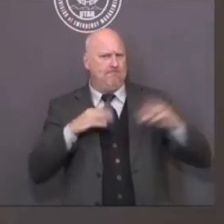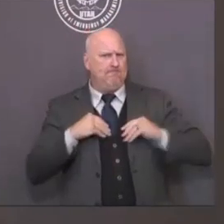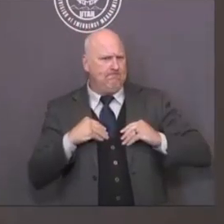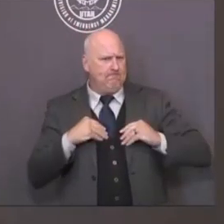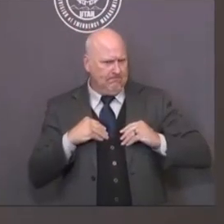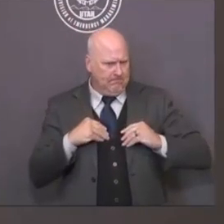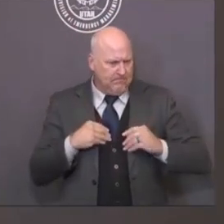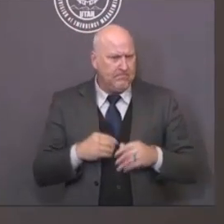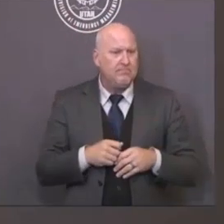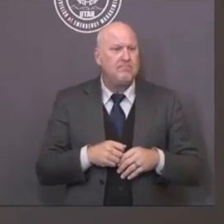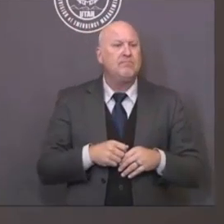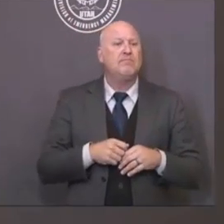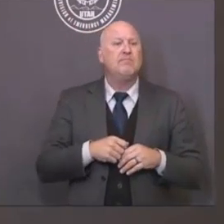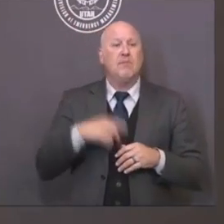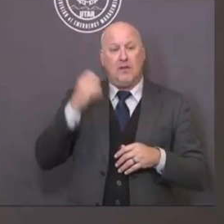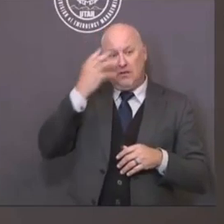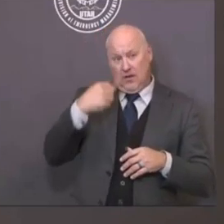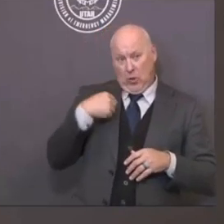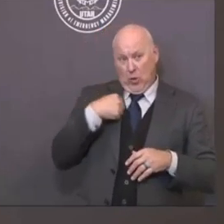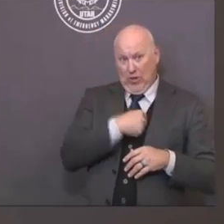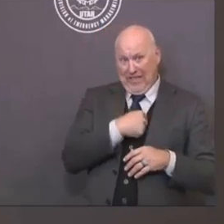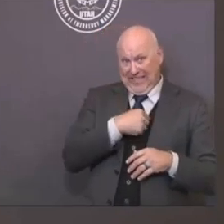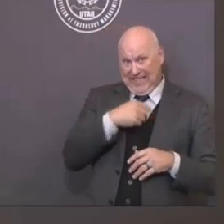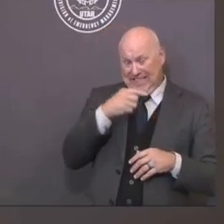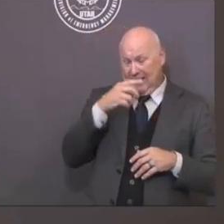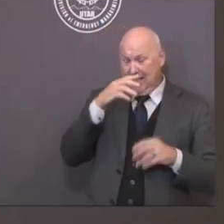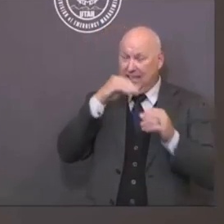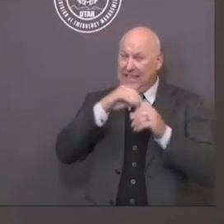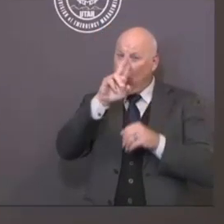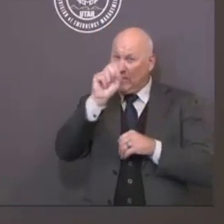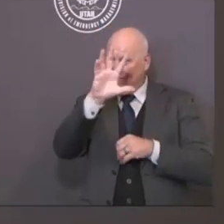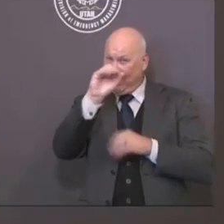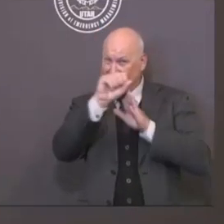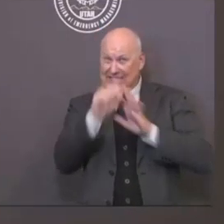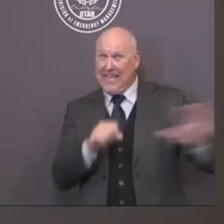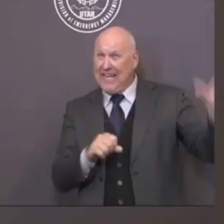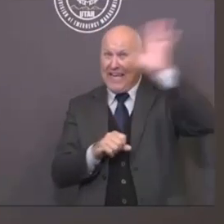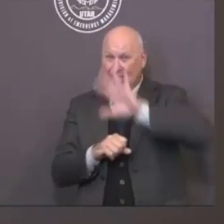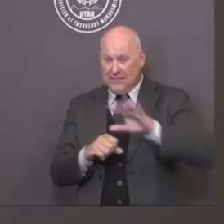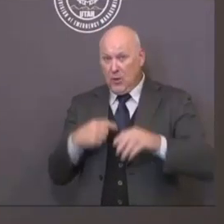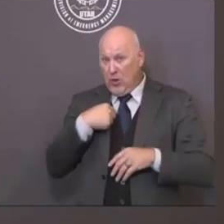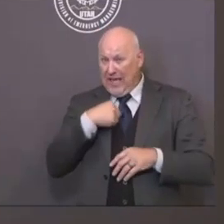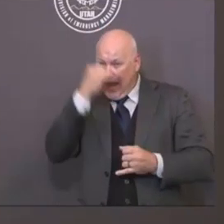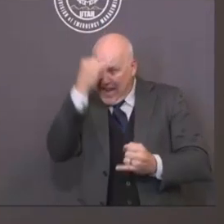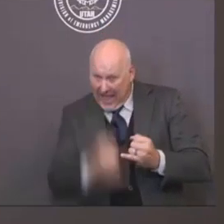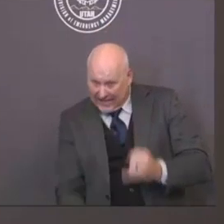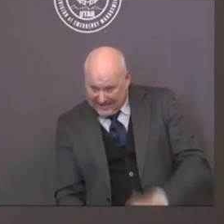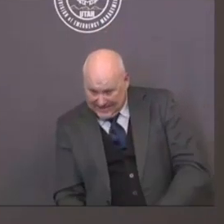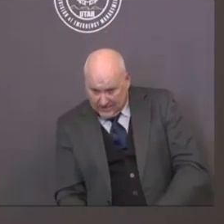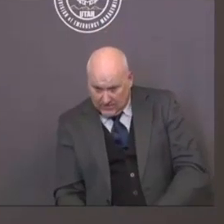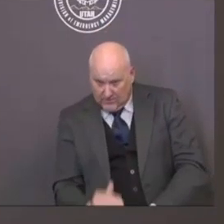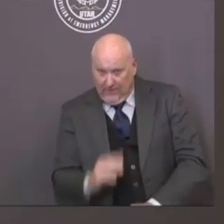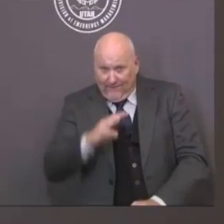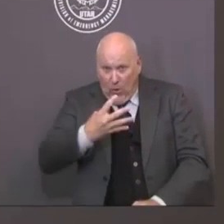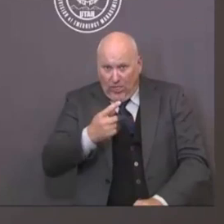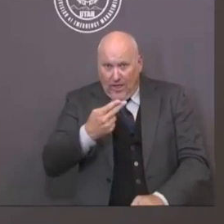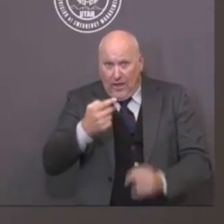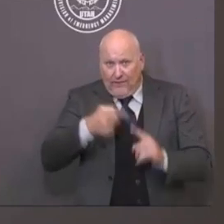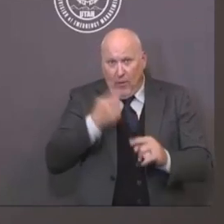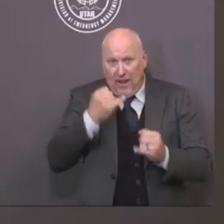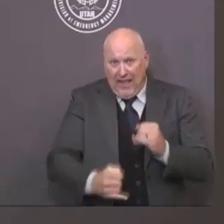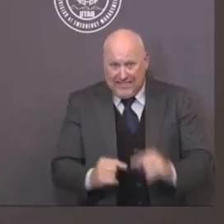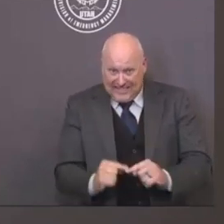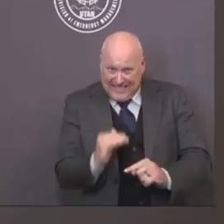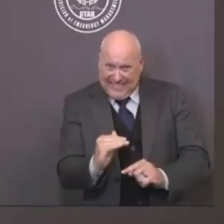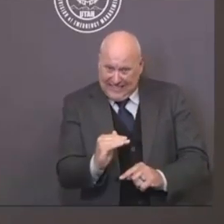certainly have had a plan in place that we've tried to follow. And we've always said that we have all individual responsibility